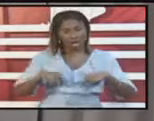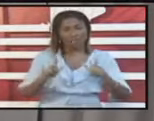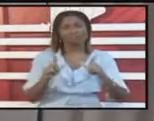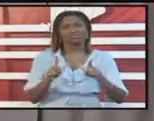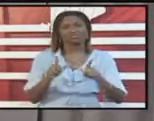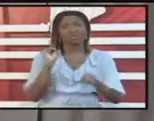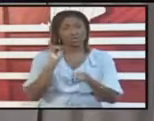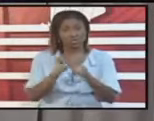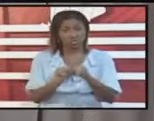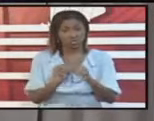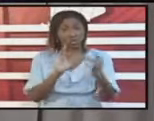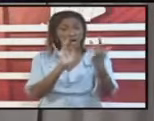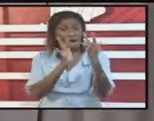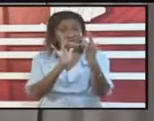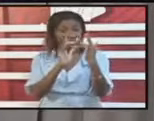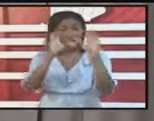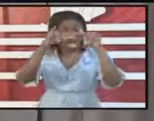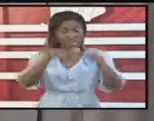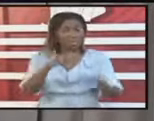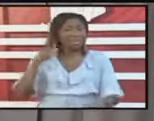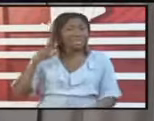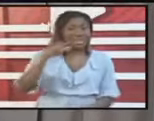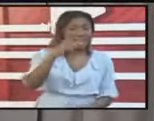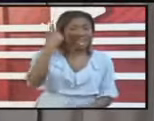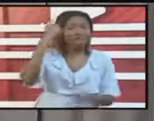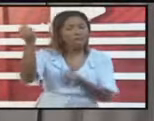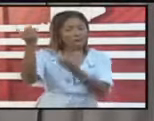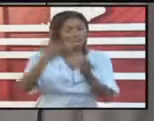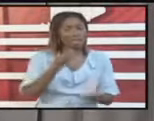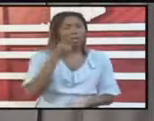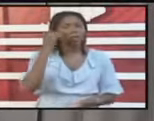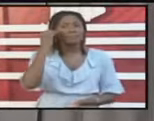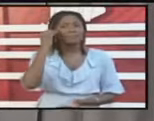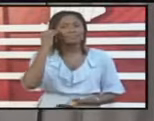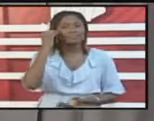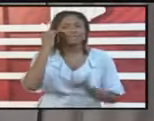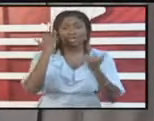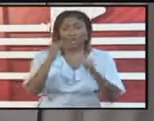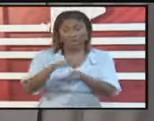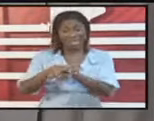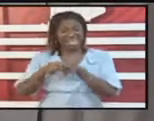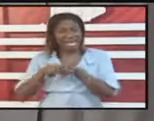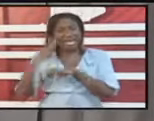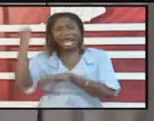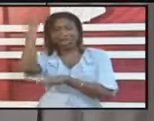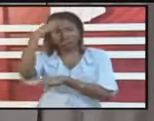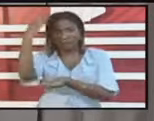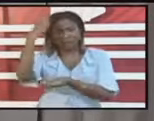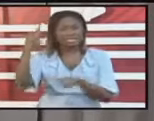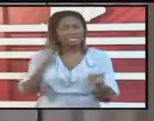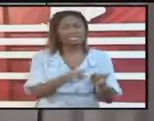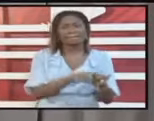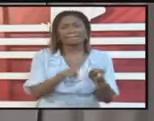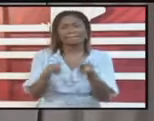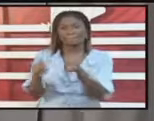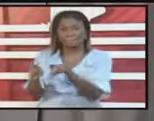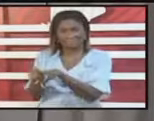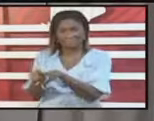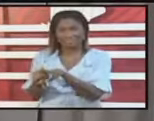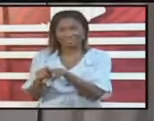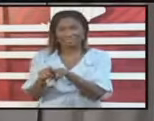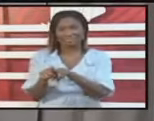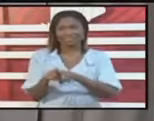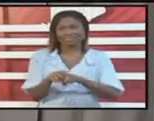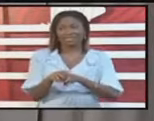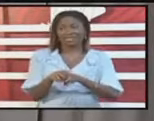Caribbean Airlines to be able to come home. With respect to the United Kingdom and others in Europe, we're going to be doing the same thing. We have a way, very difficult,